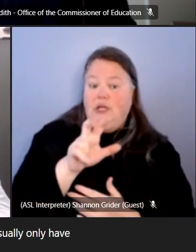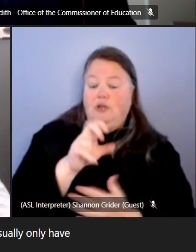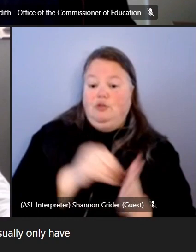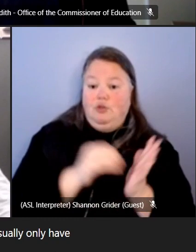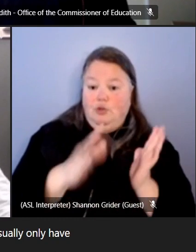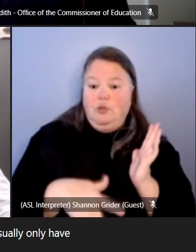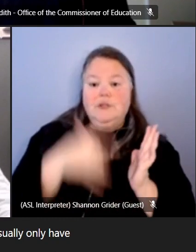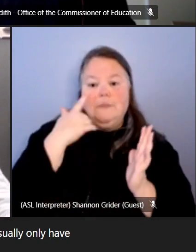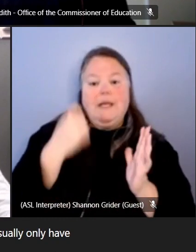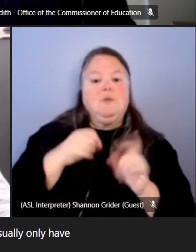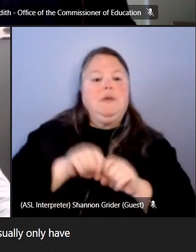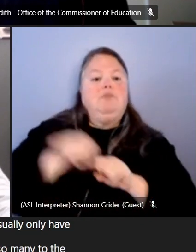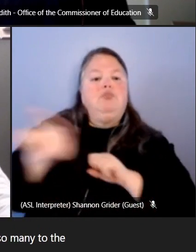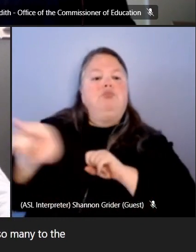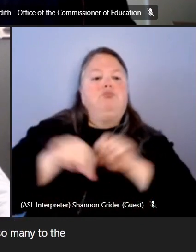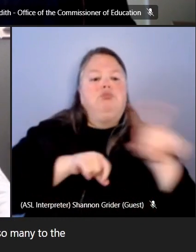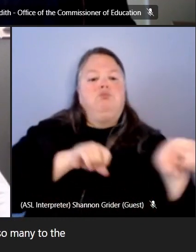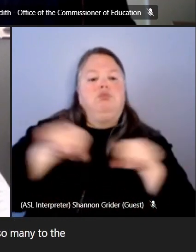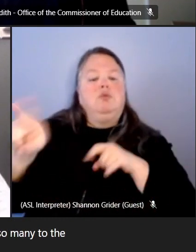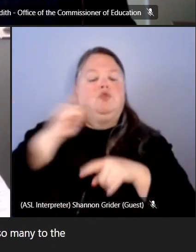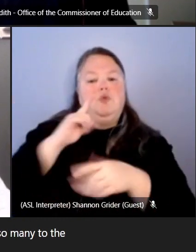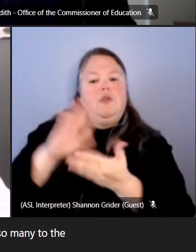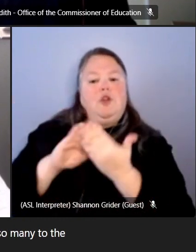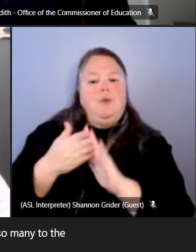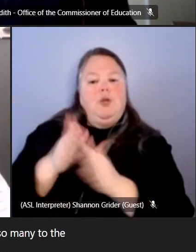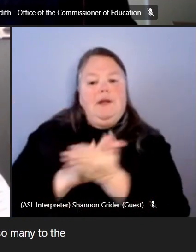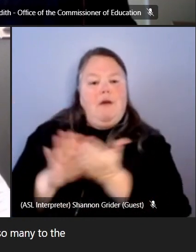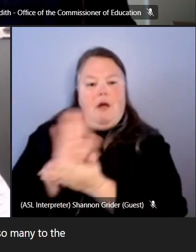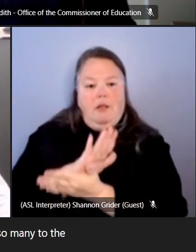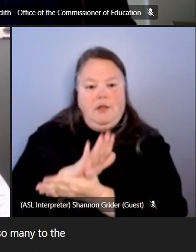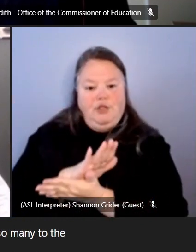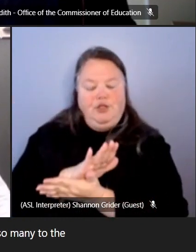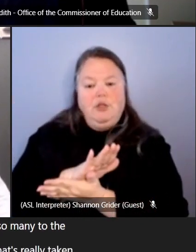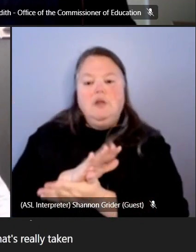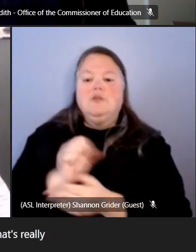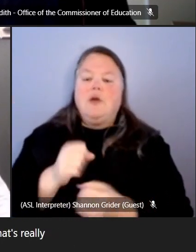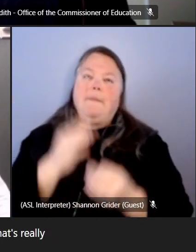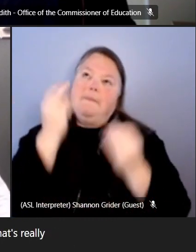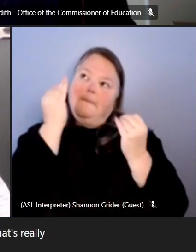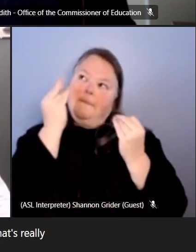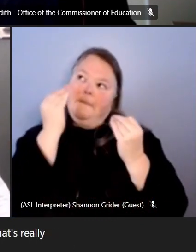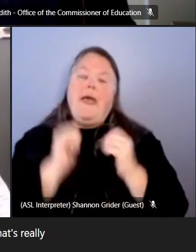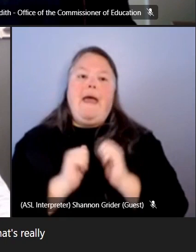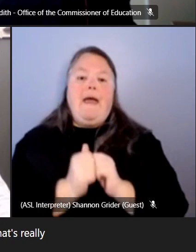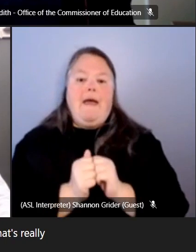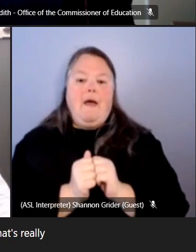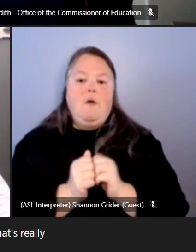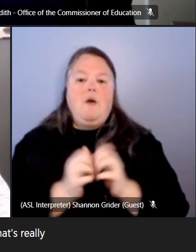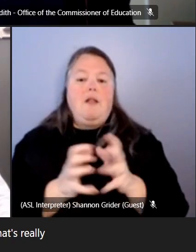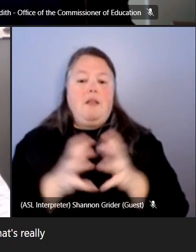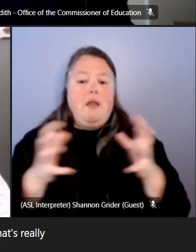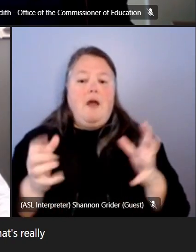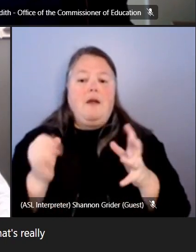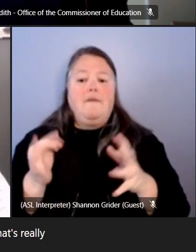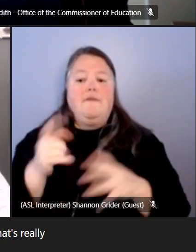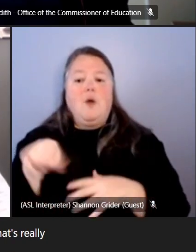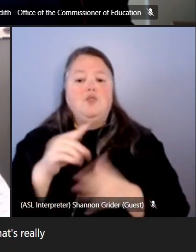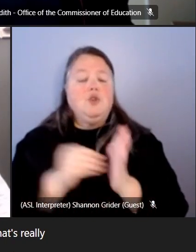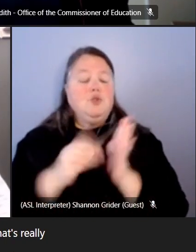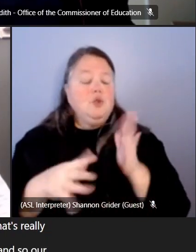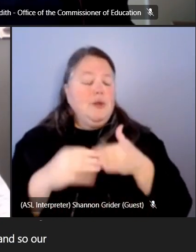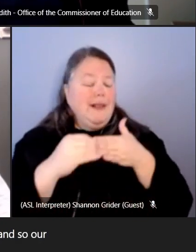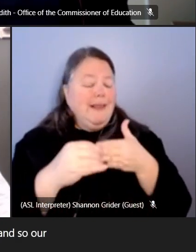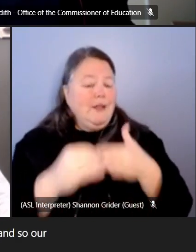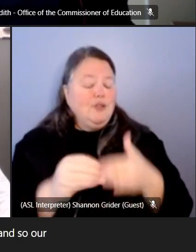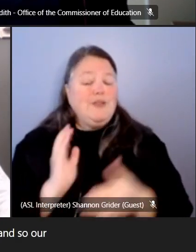to the community college down the road and so that's really taken away a lot of our uh big student leaders and so our school